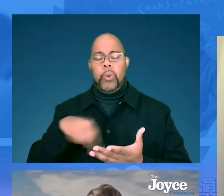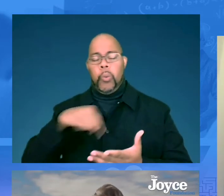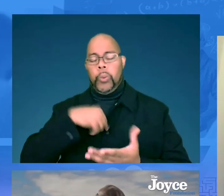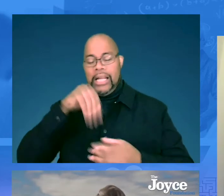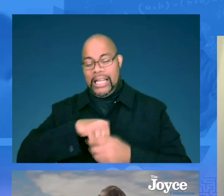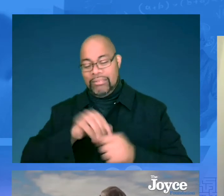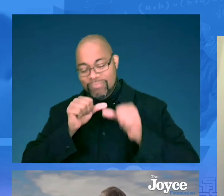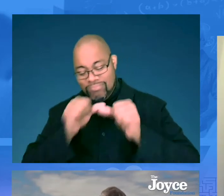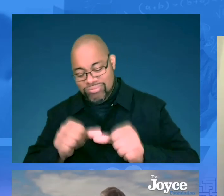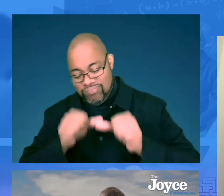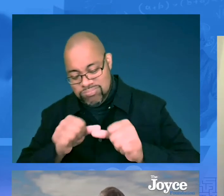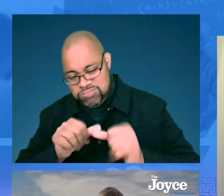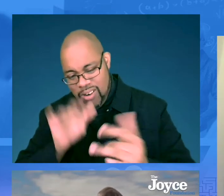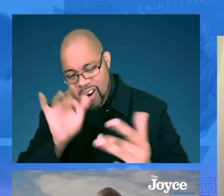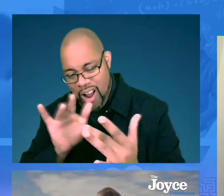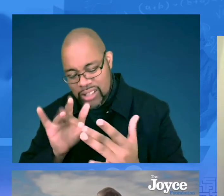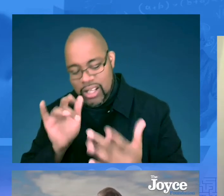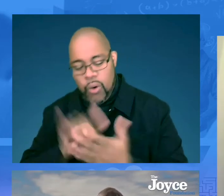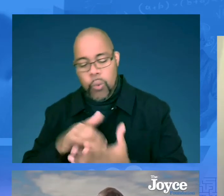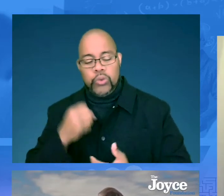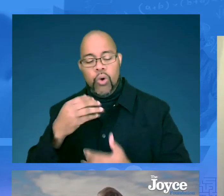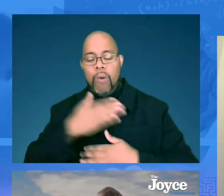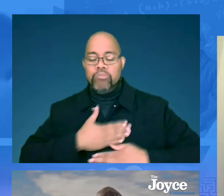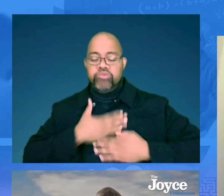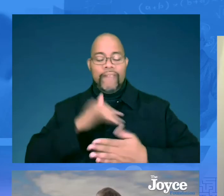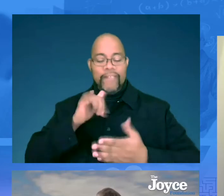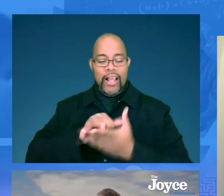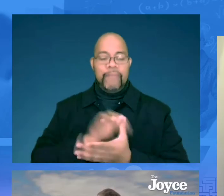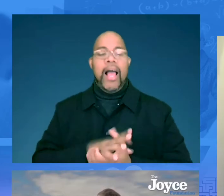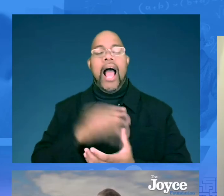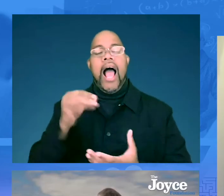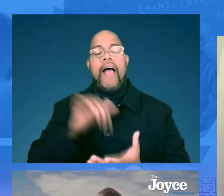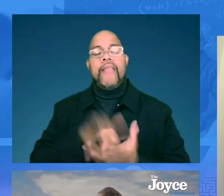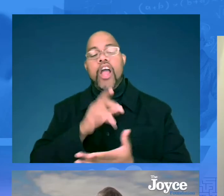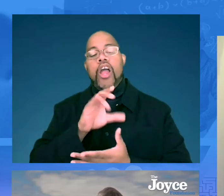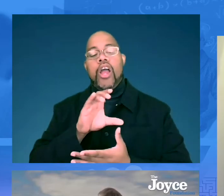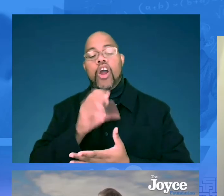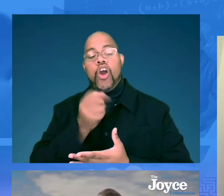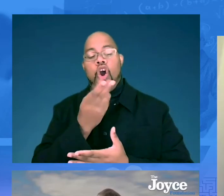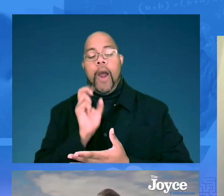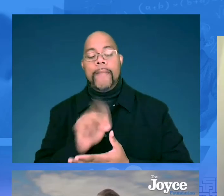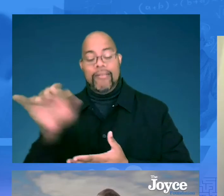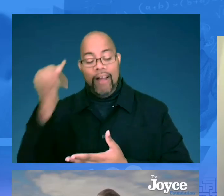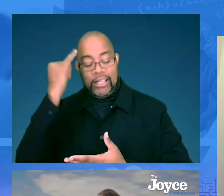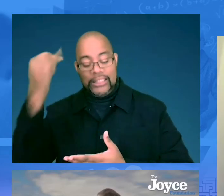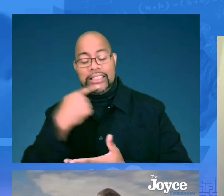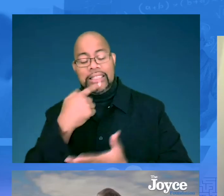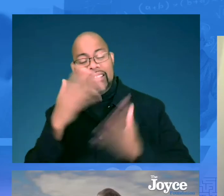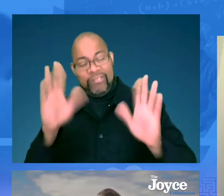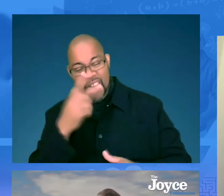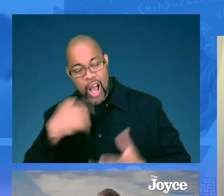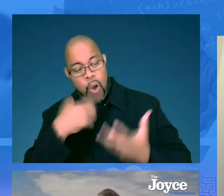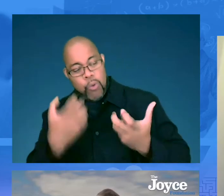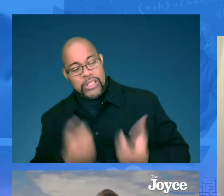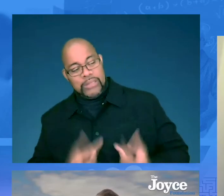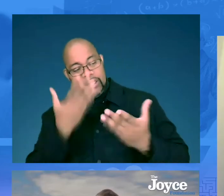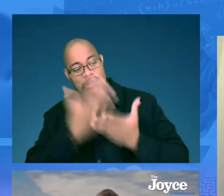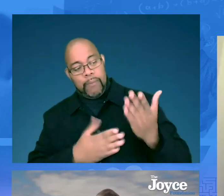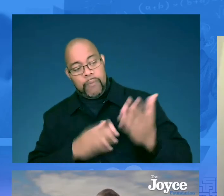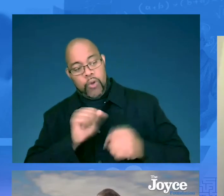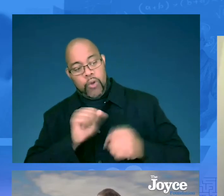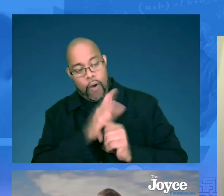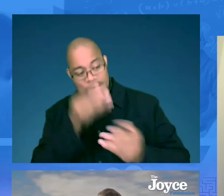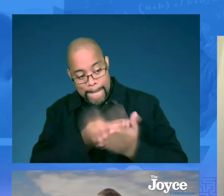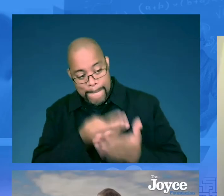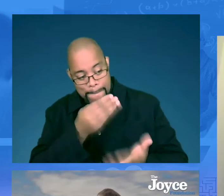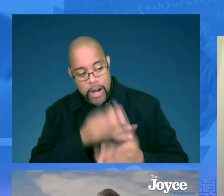I mean, it was, we were in constant contact, which we were so appreciative of. And it was Carmen's idea who said, look,